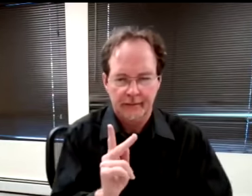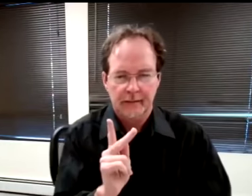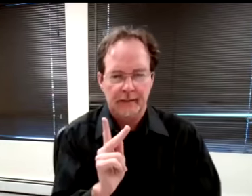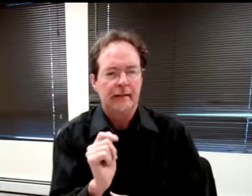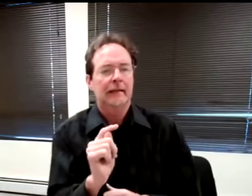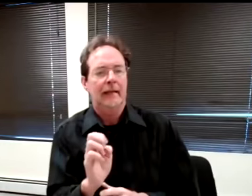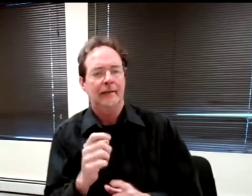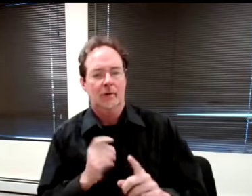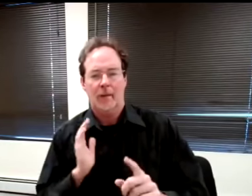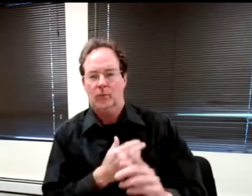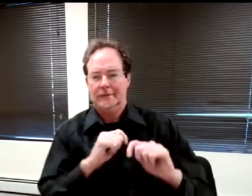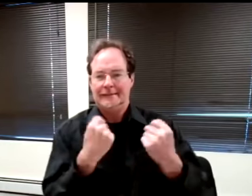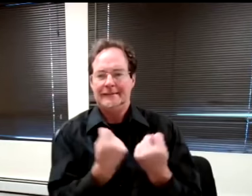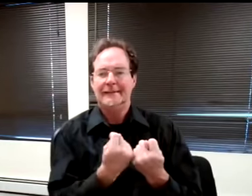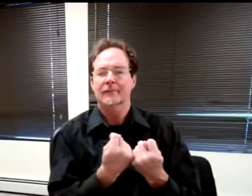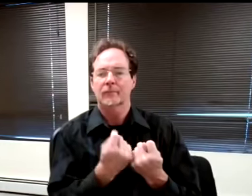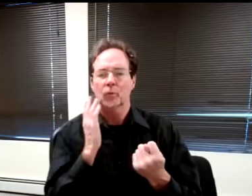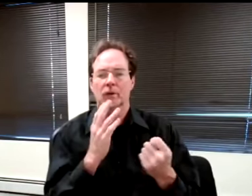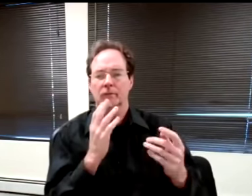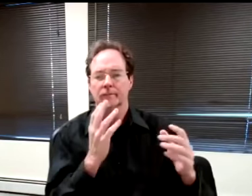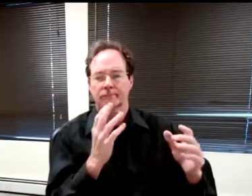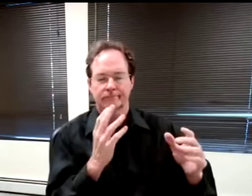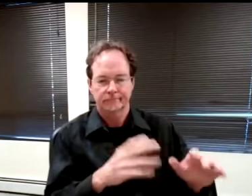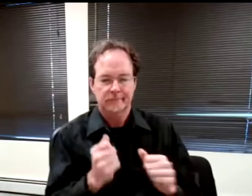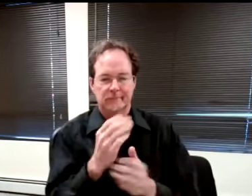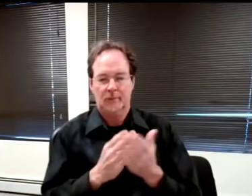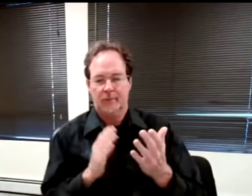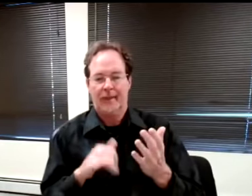is going to take some of those from the chat.